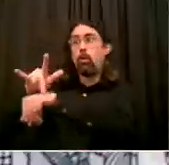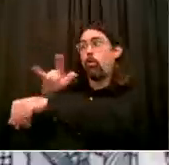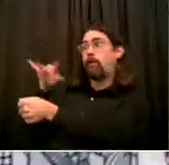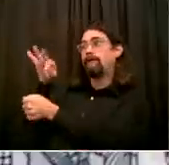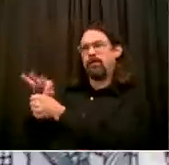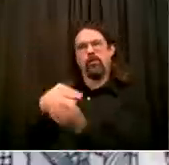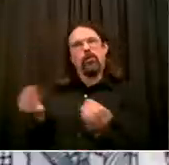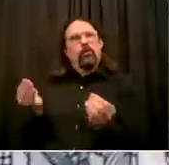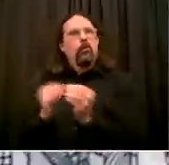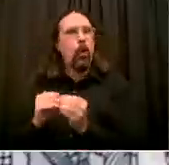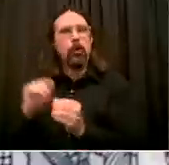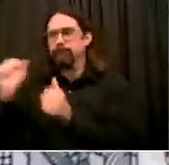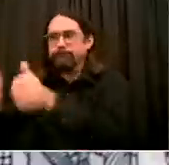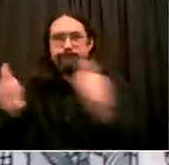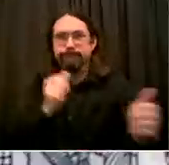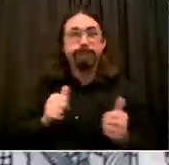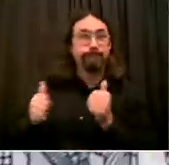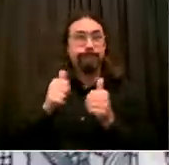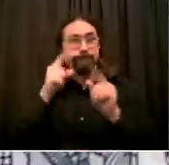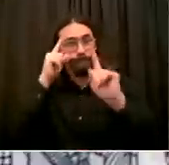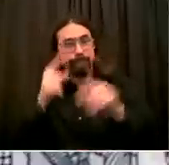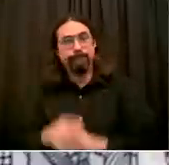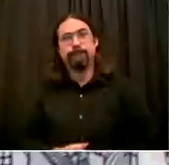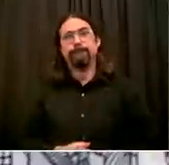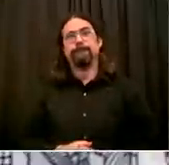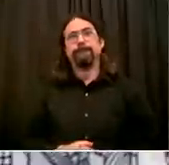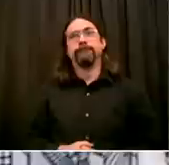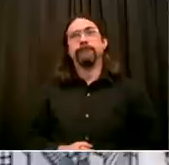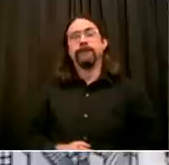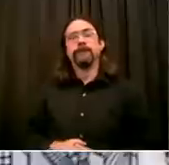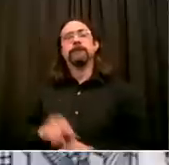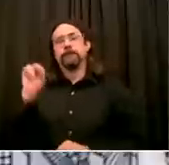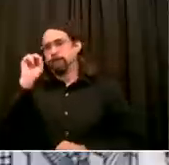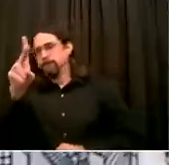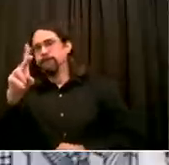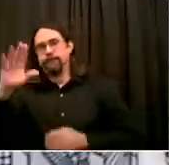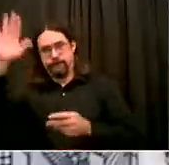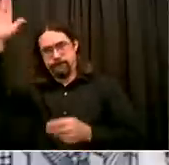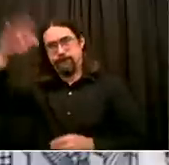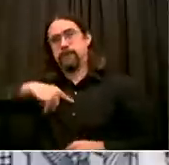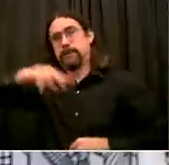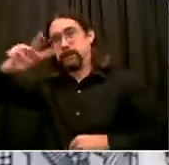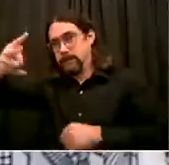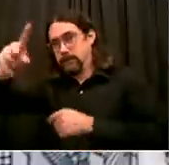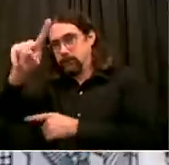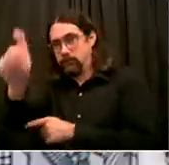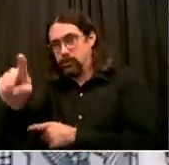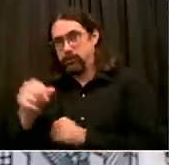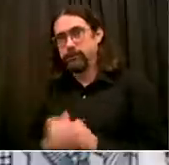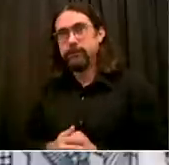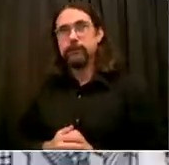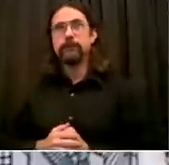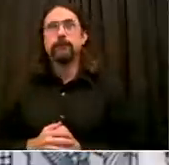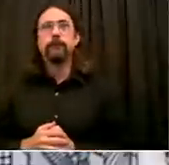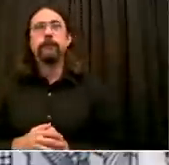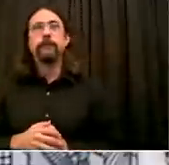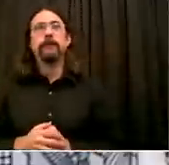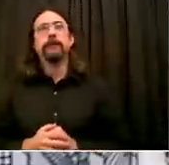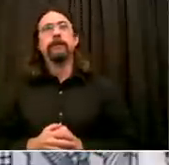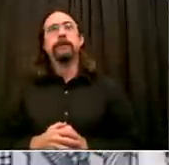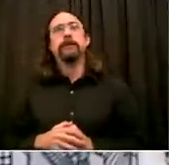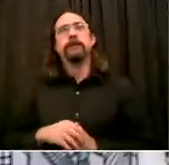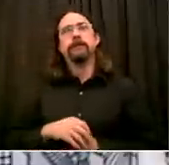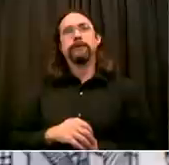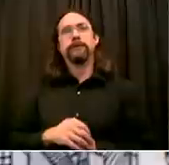churches be reopened because they have maintained social distance in the 25 percent capacity.